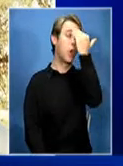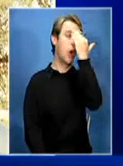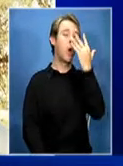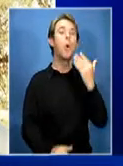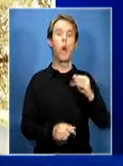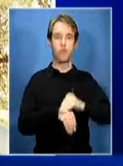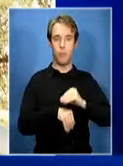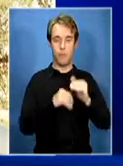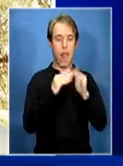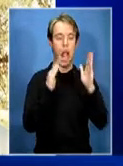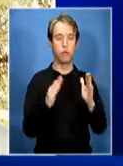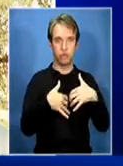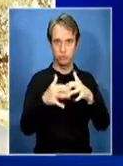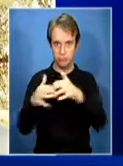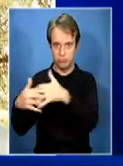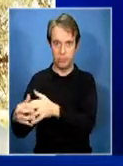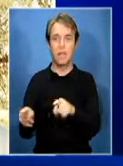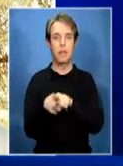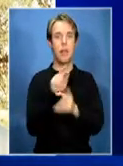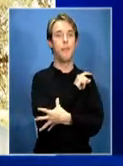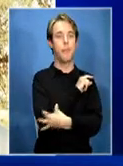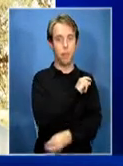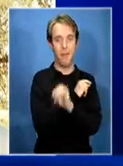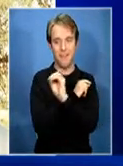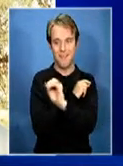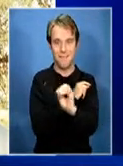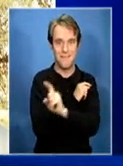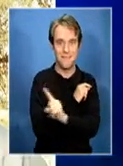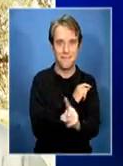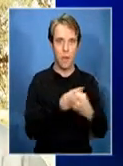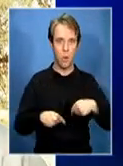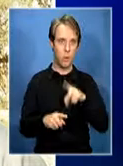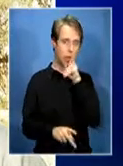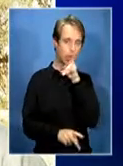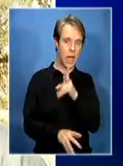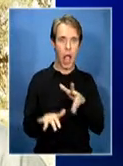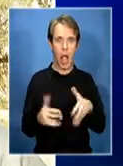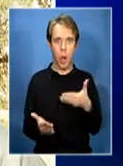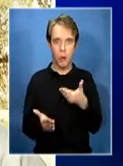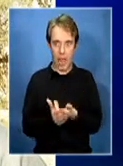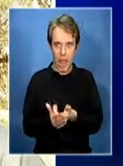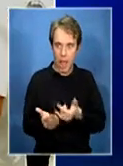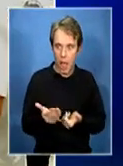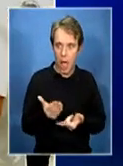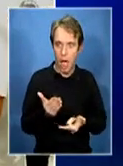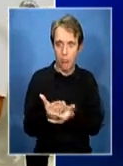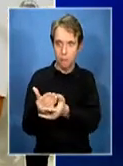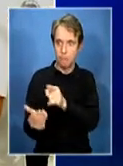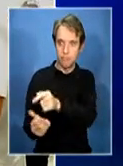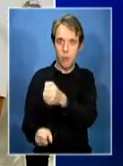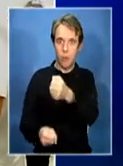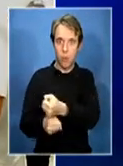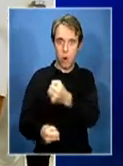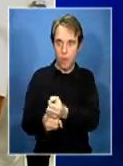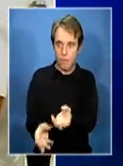We know there is challenges of poverty. We have to look at what is the job creation initiatives that we are engaging on. Bwede